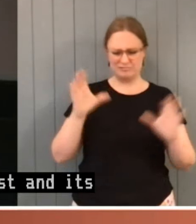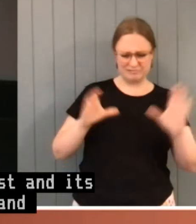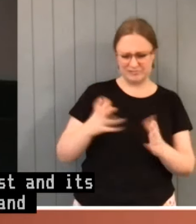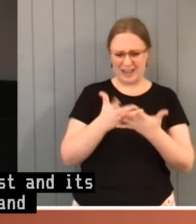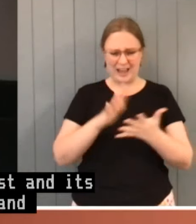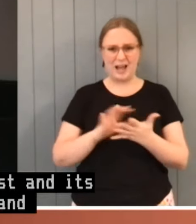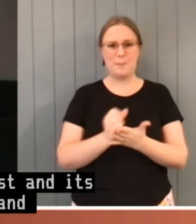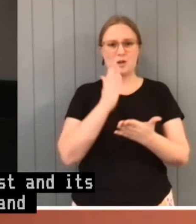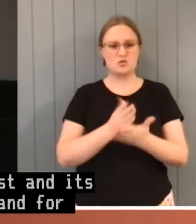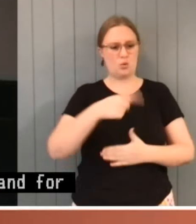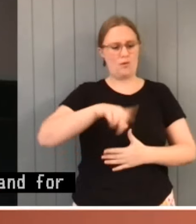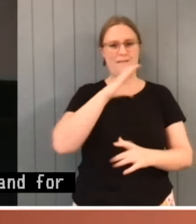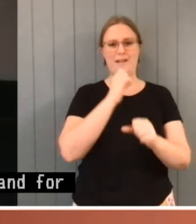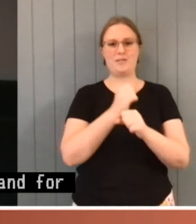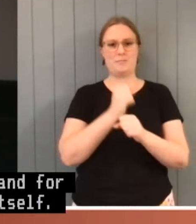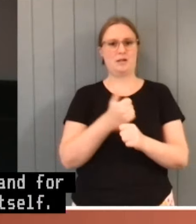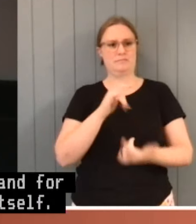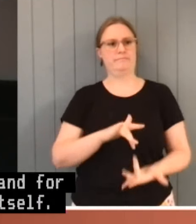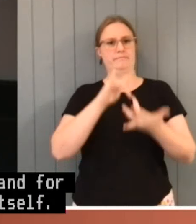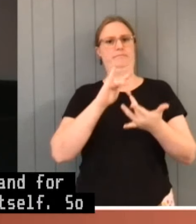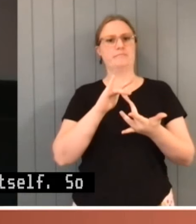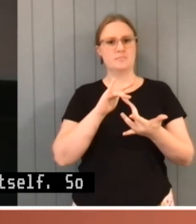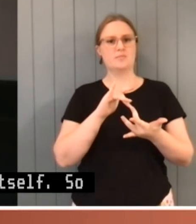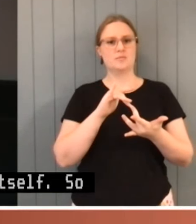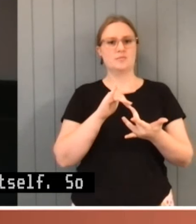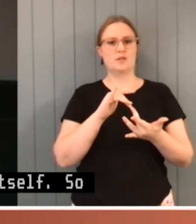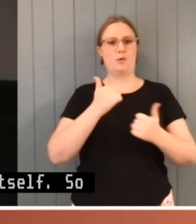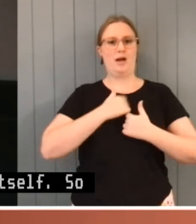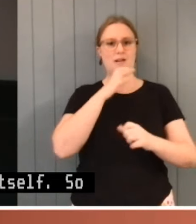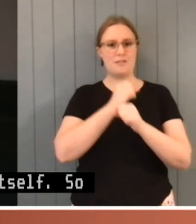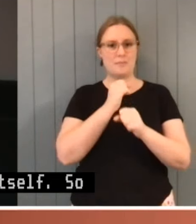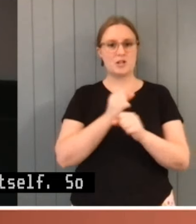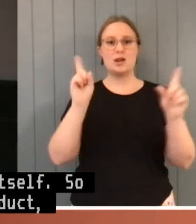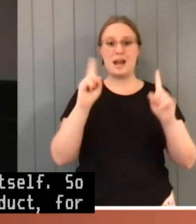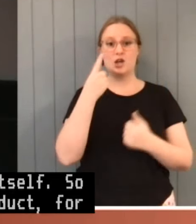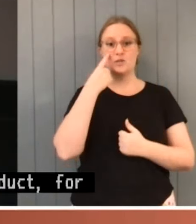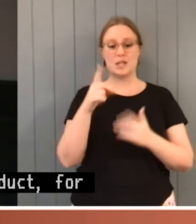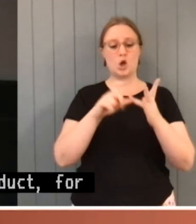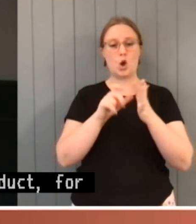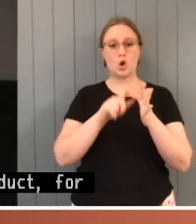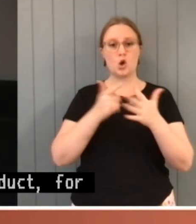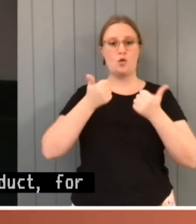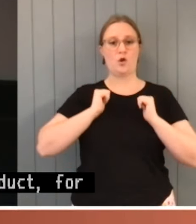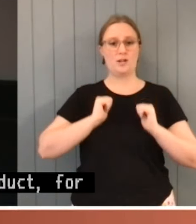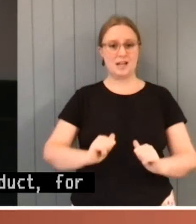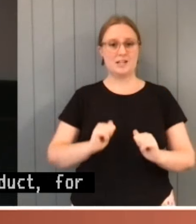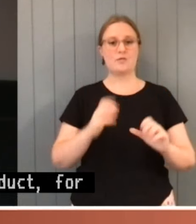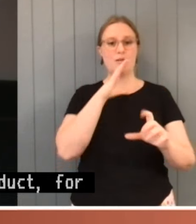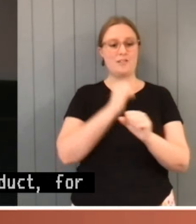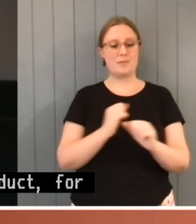So you'll see in codes of conduct for public officials at many levels, the trust or fiduciary concept is invoked.